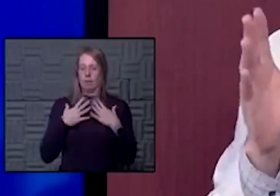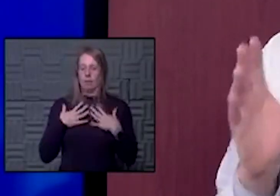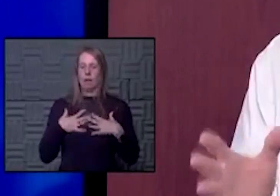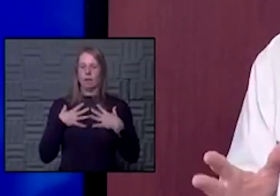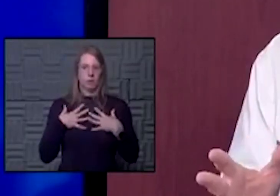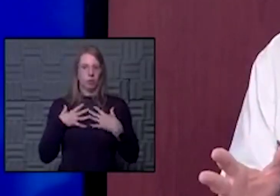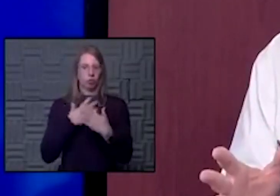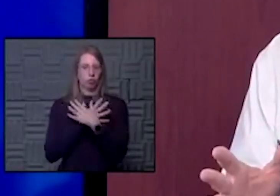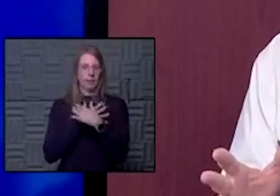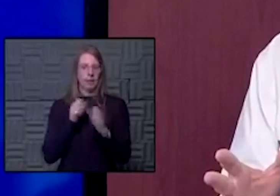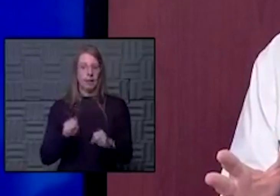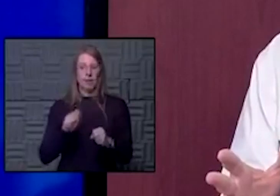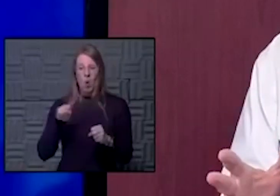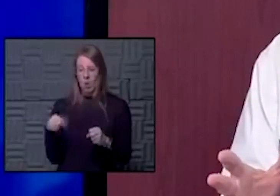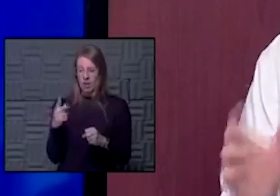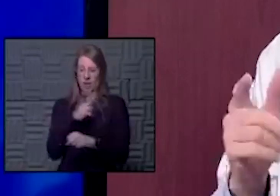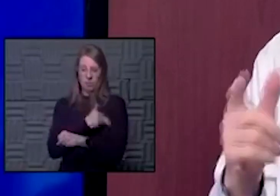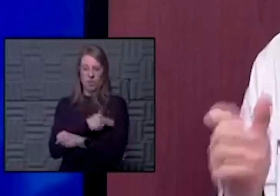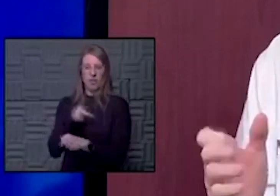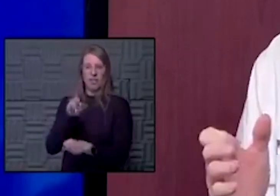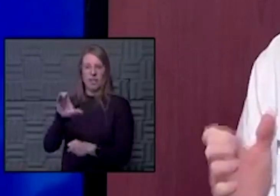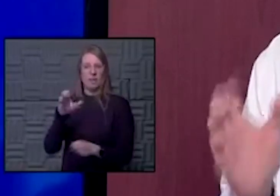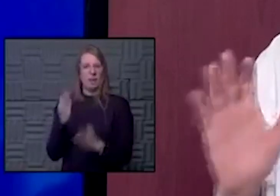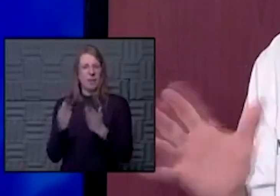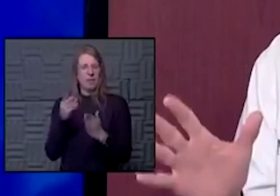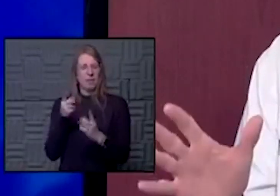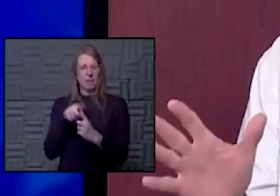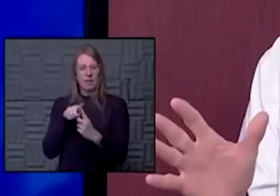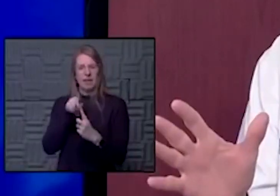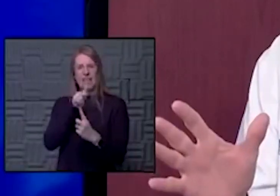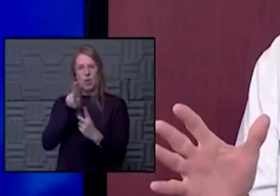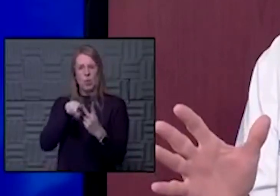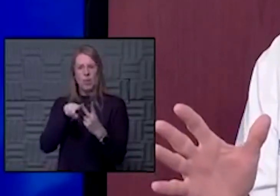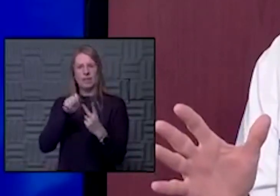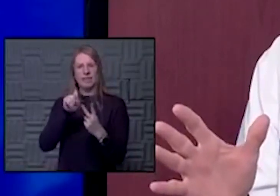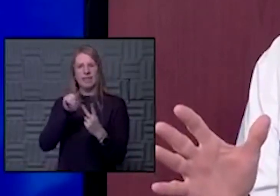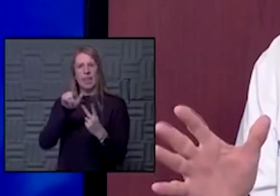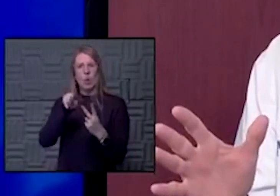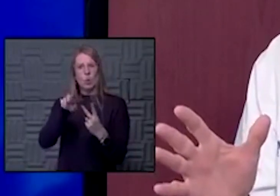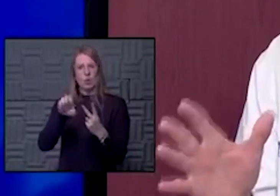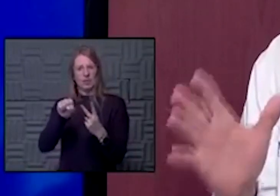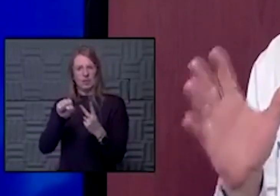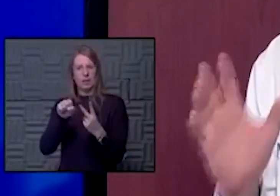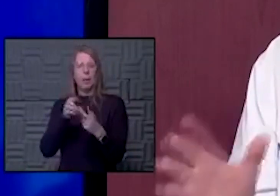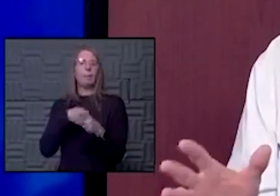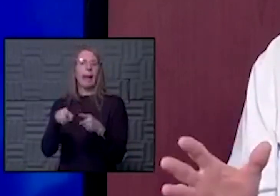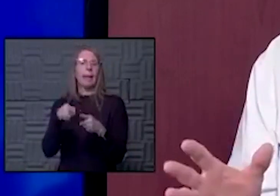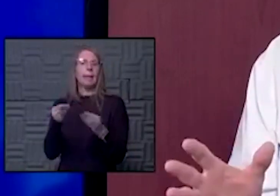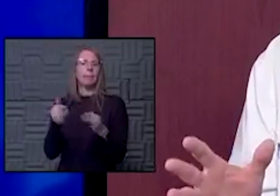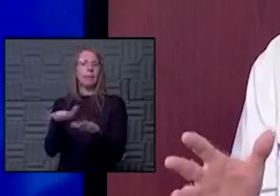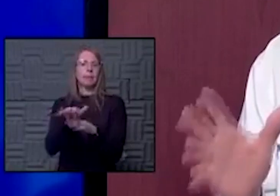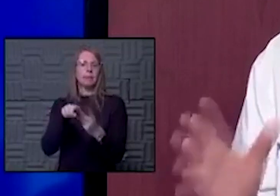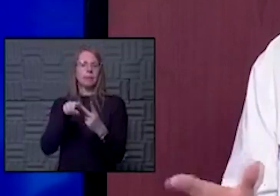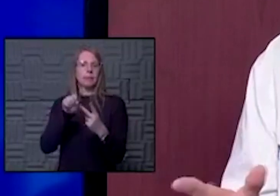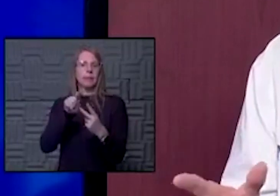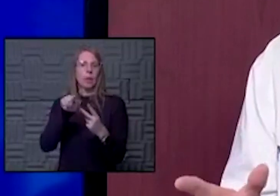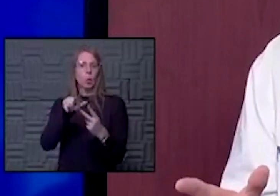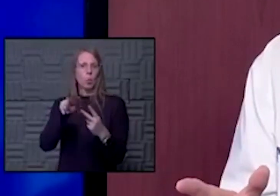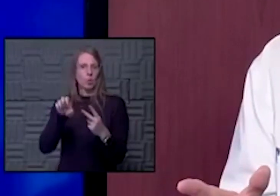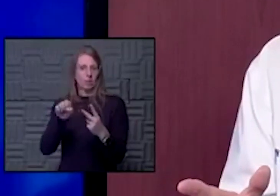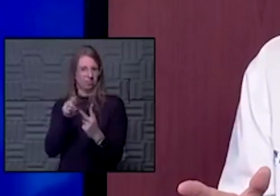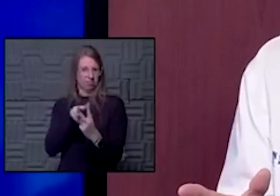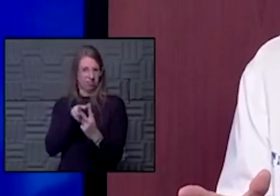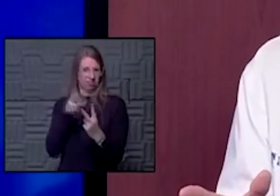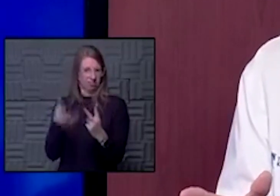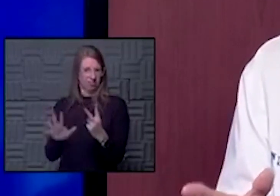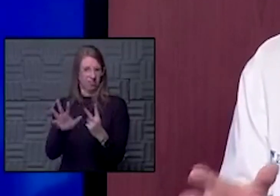The only hospitals in Canton City that I'm aware of, David, you may know, are both KU and St. Luke. So the main campus St. Luke can do ECMO. I think we're the only two locations